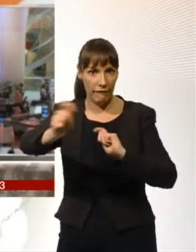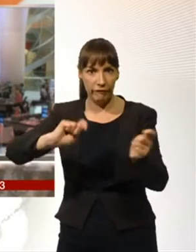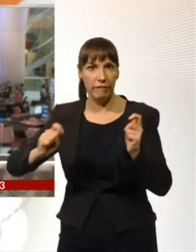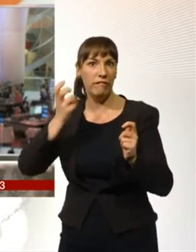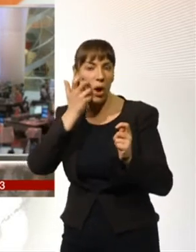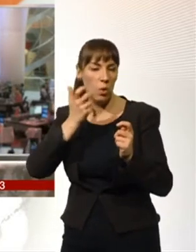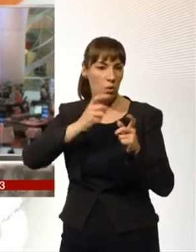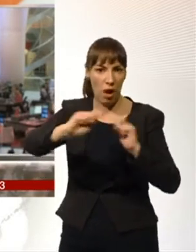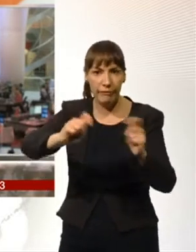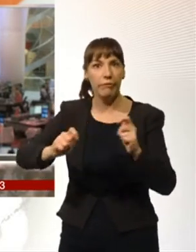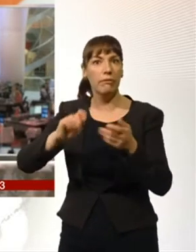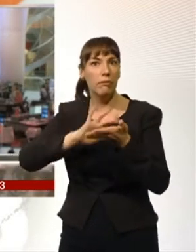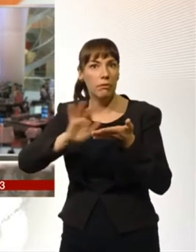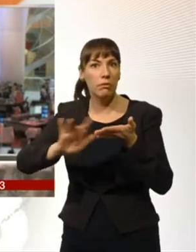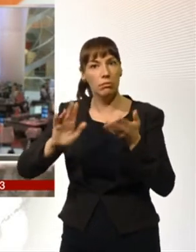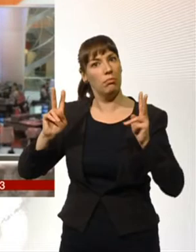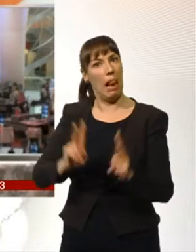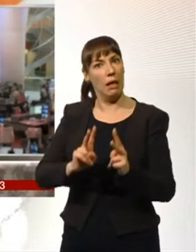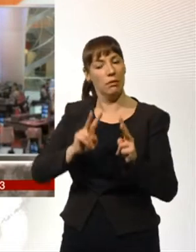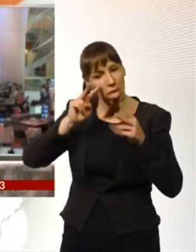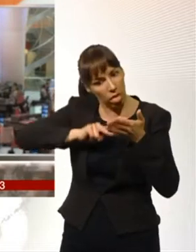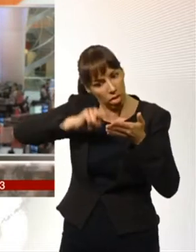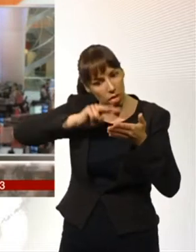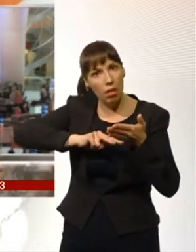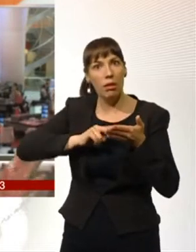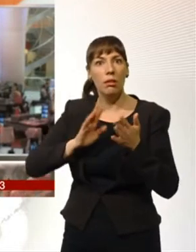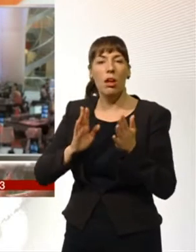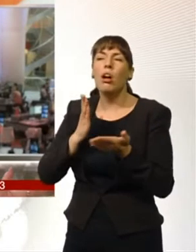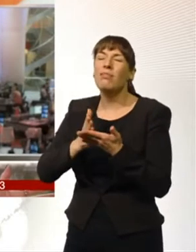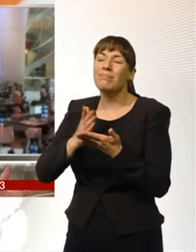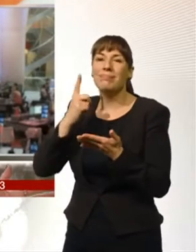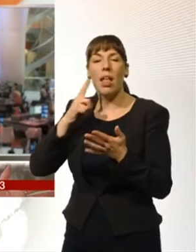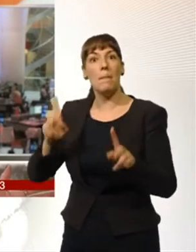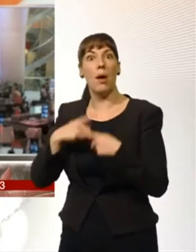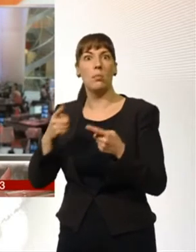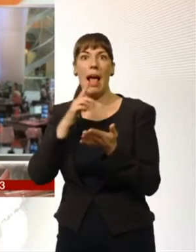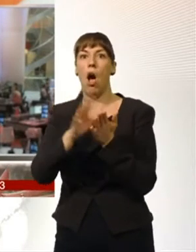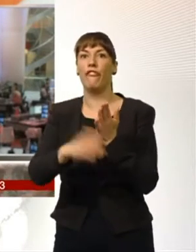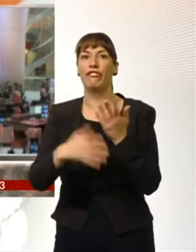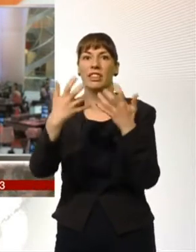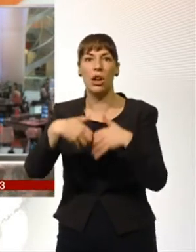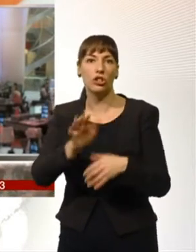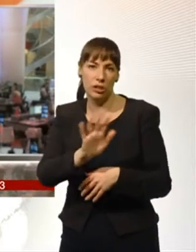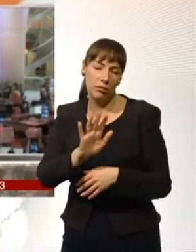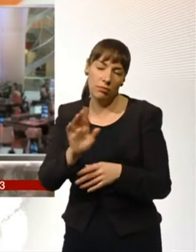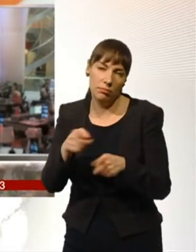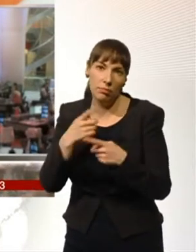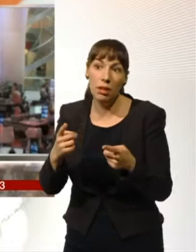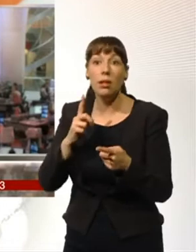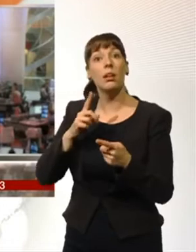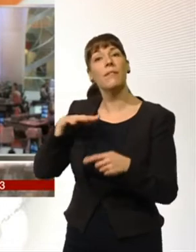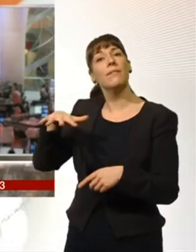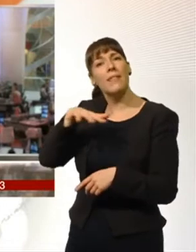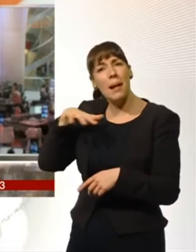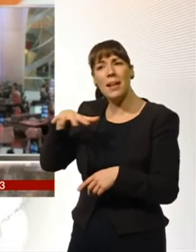time. I don't think it's possible to be a sort of digital commute and say, get rid of technology, because that's just impossible. But I think family